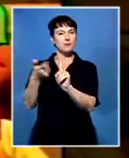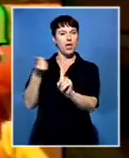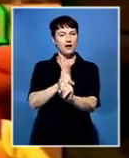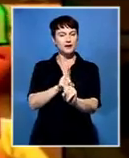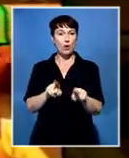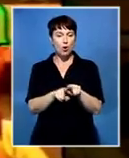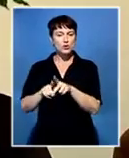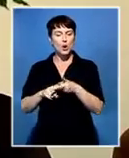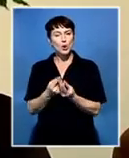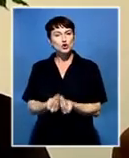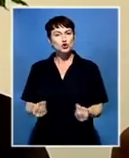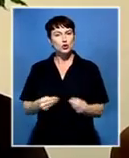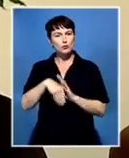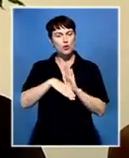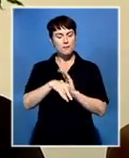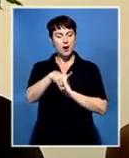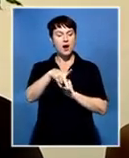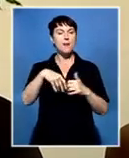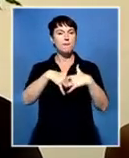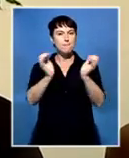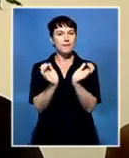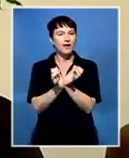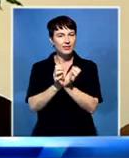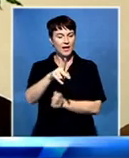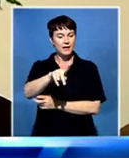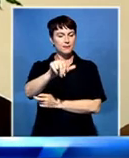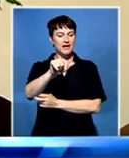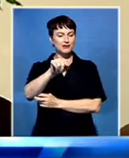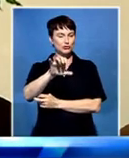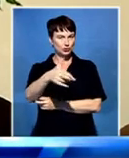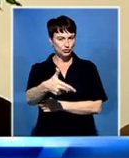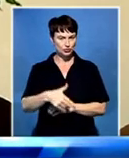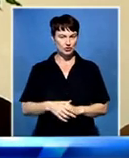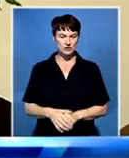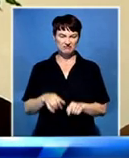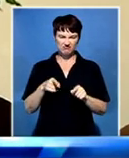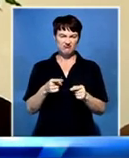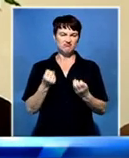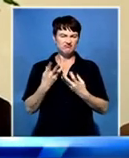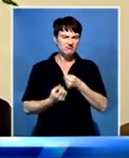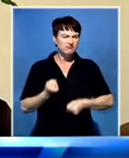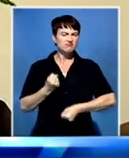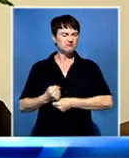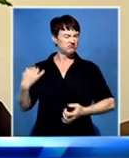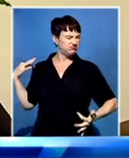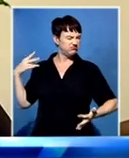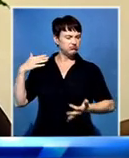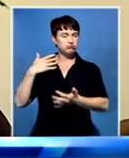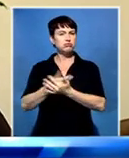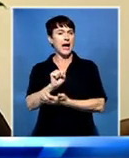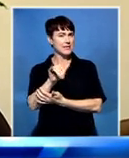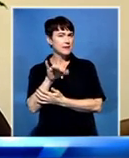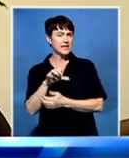It is a celebration of the SABC's content which has been produced over the years, largely